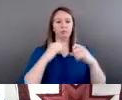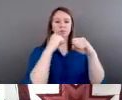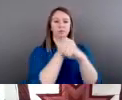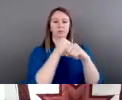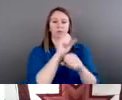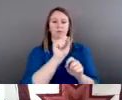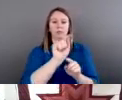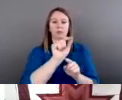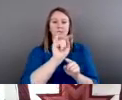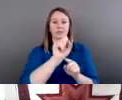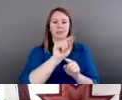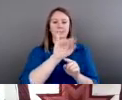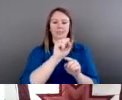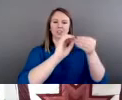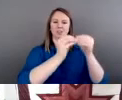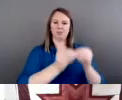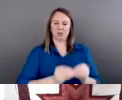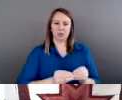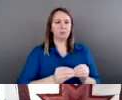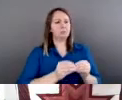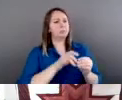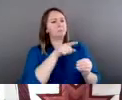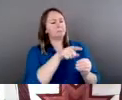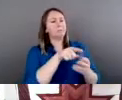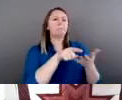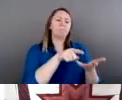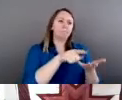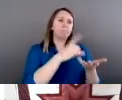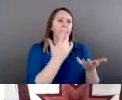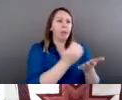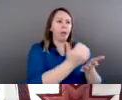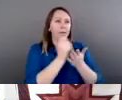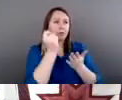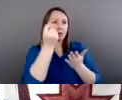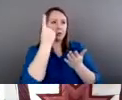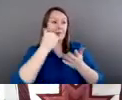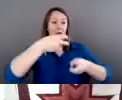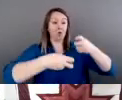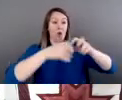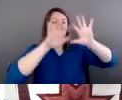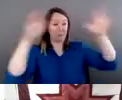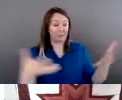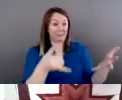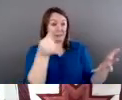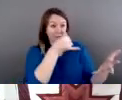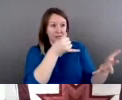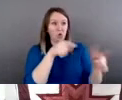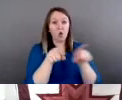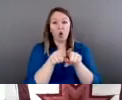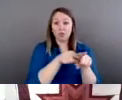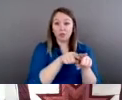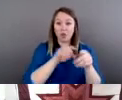help us understand the scope of the problem that we're facing. We also have to acknowledge that numbers can be very